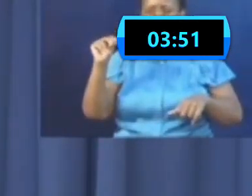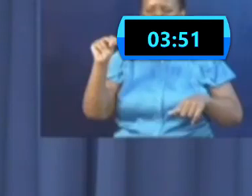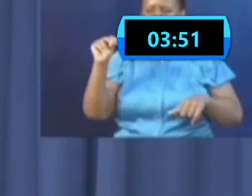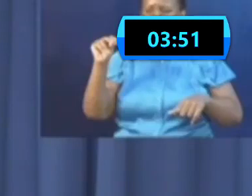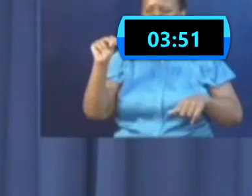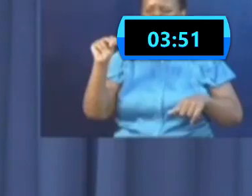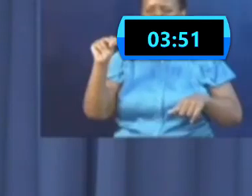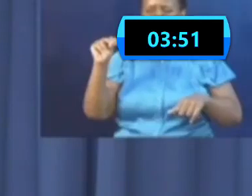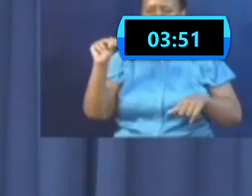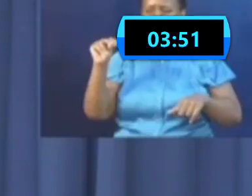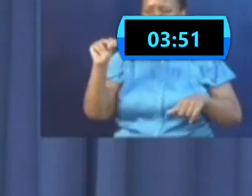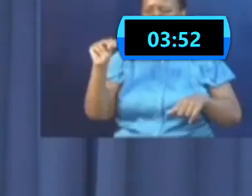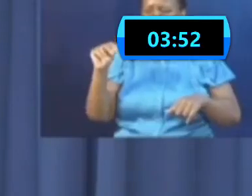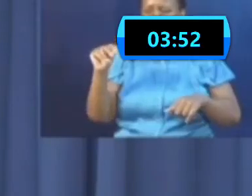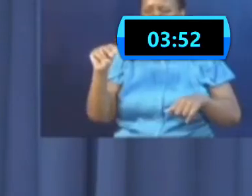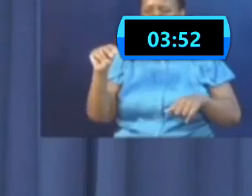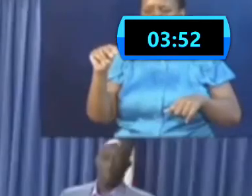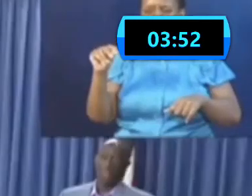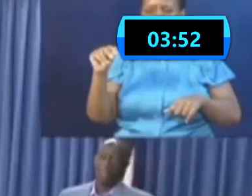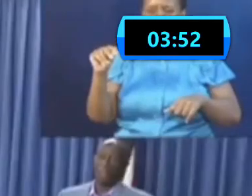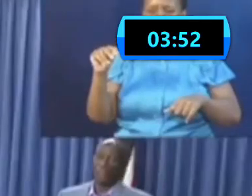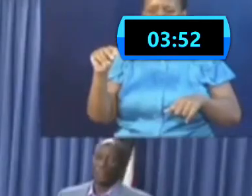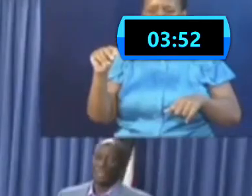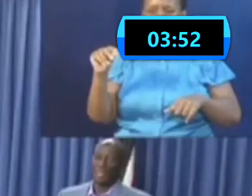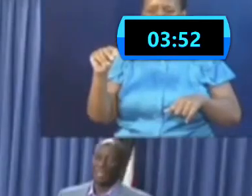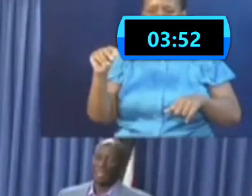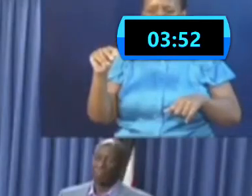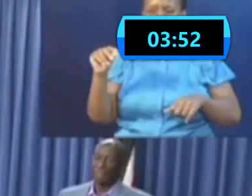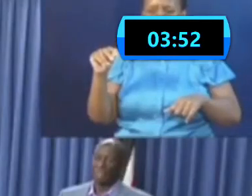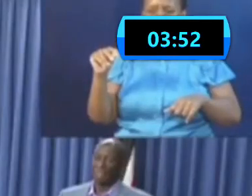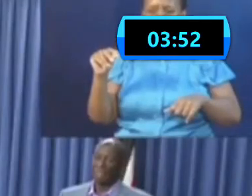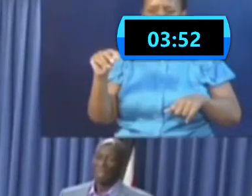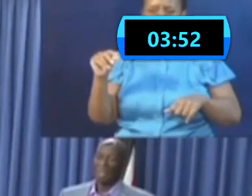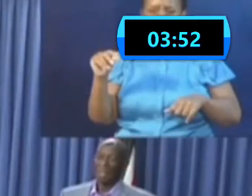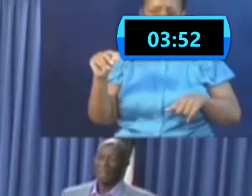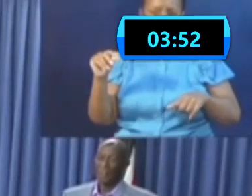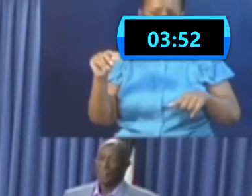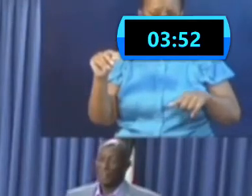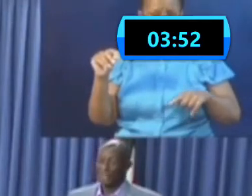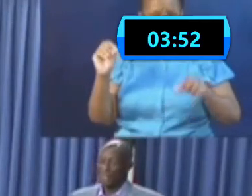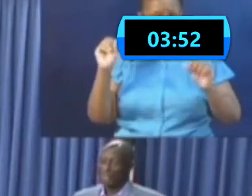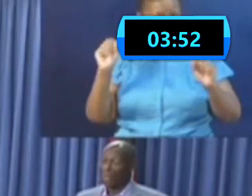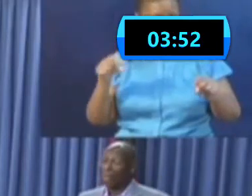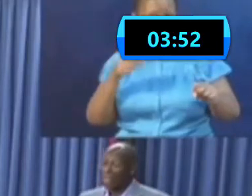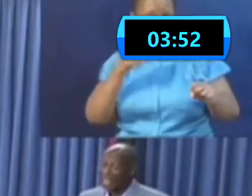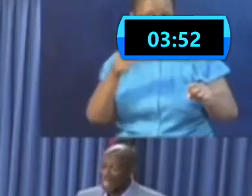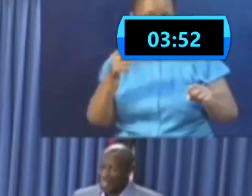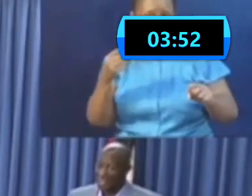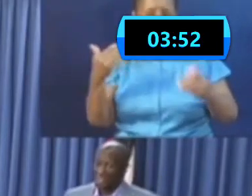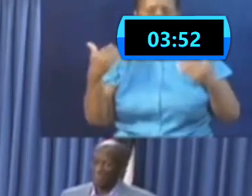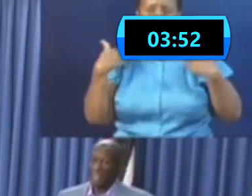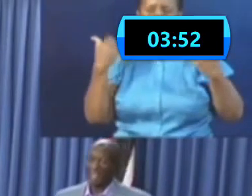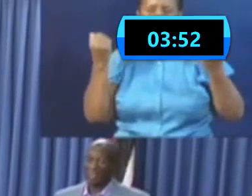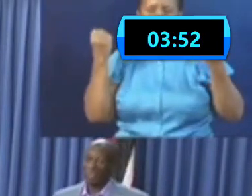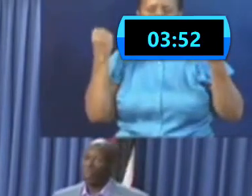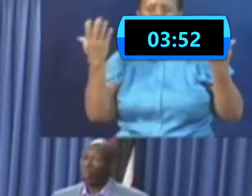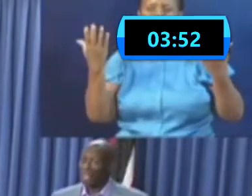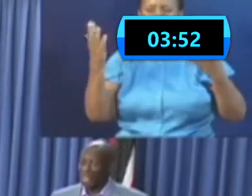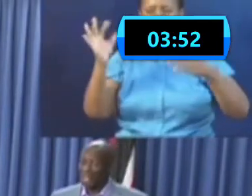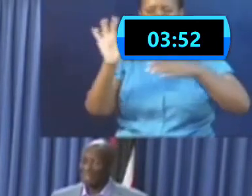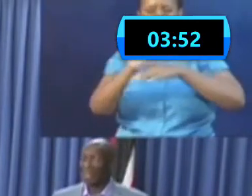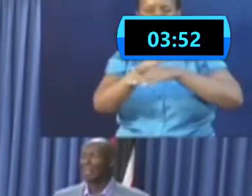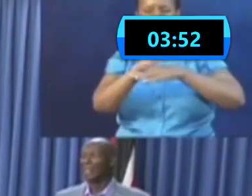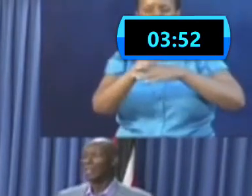Everyone has to put their weight. I could tell you, we had a number of functions organized, not just planned, but